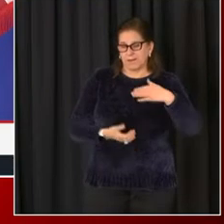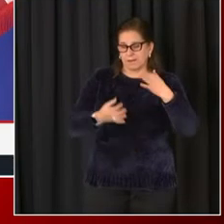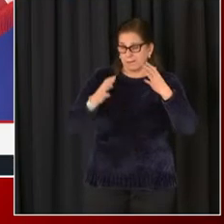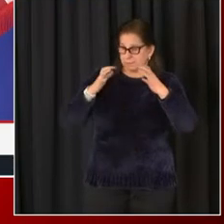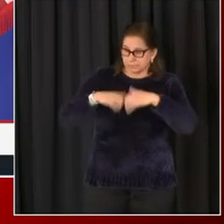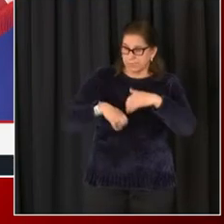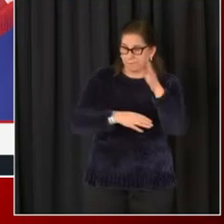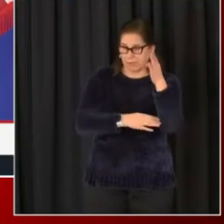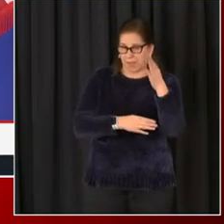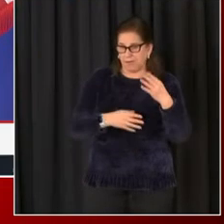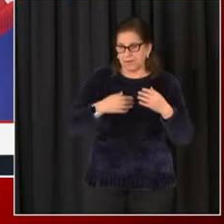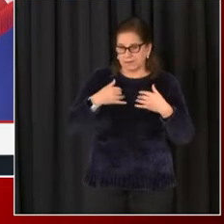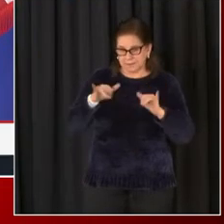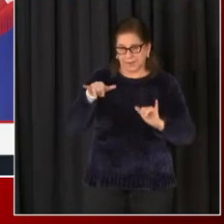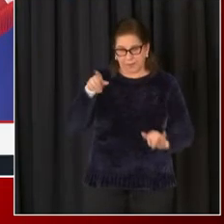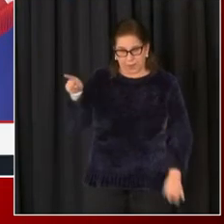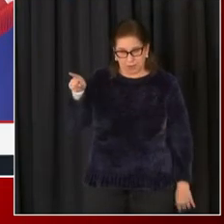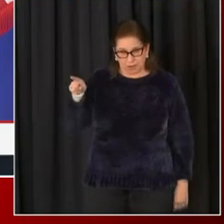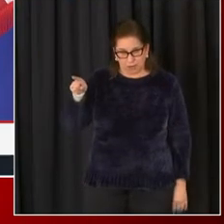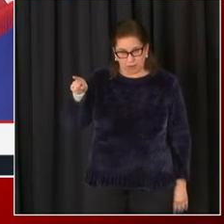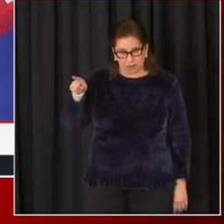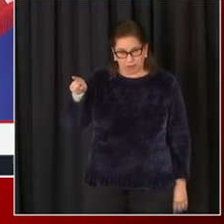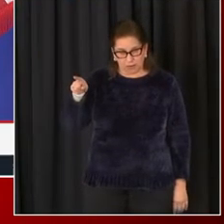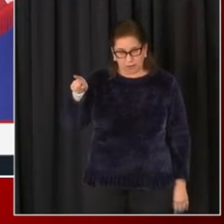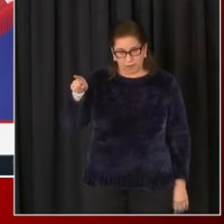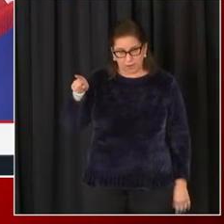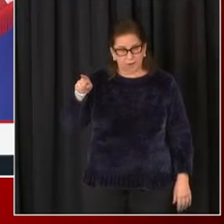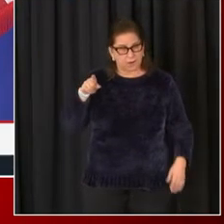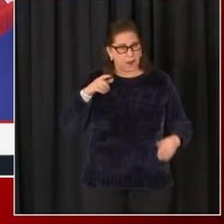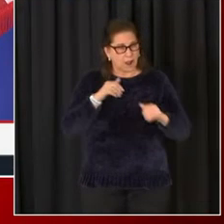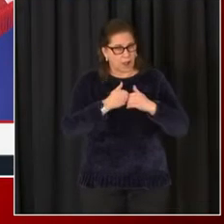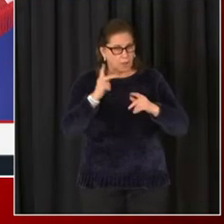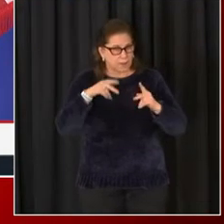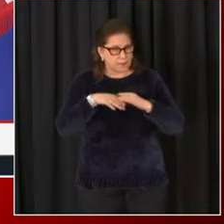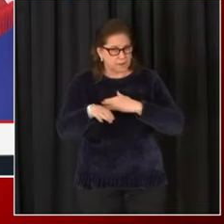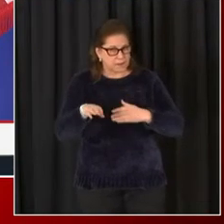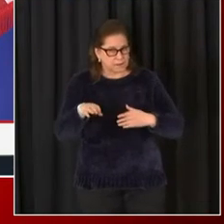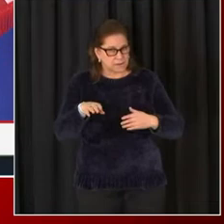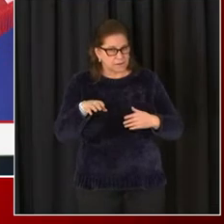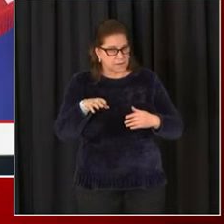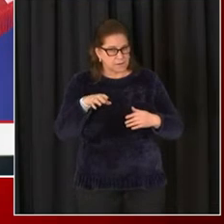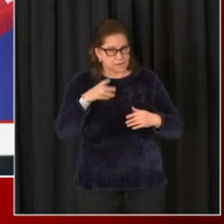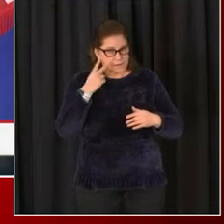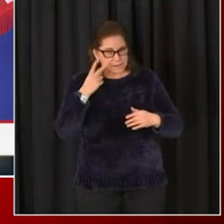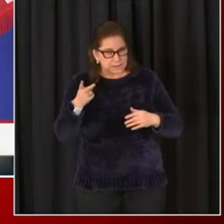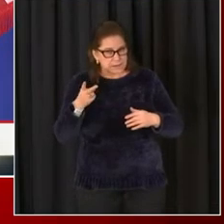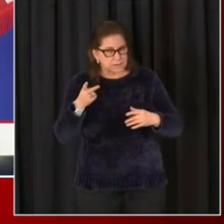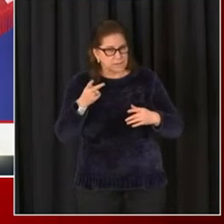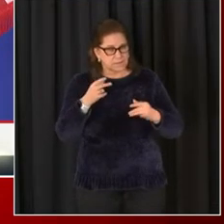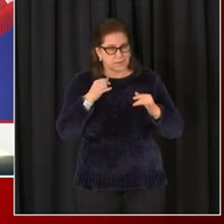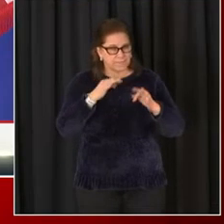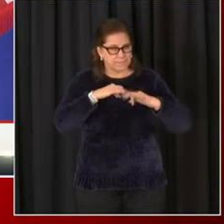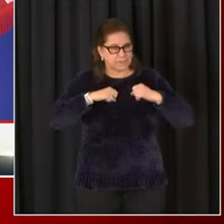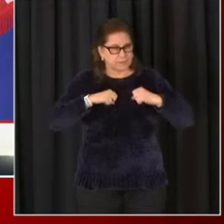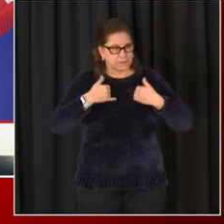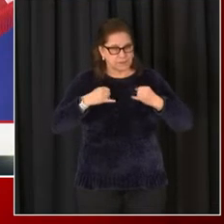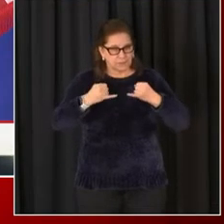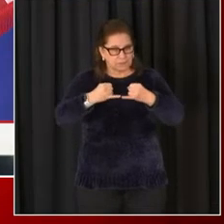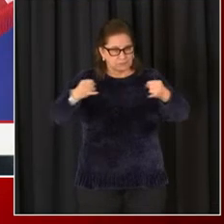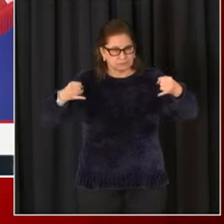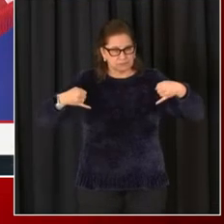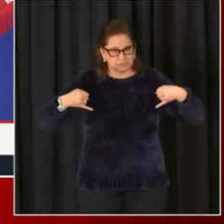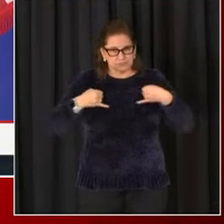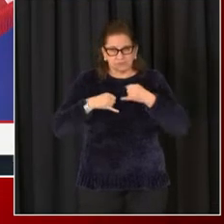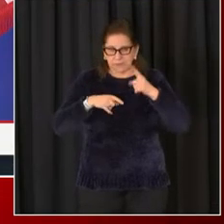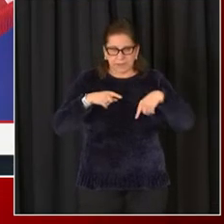or not. Okay. If it's coming down today, it would be difficult for the public to assess it. Okay. Thank you. And